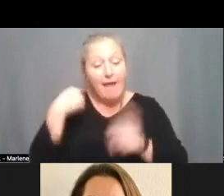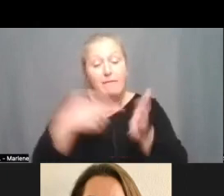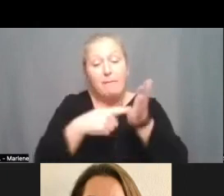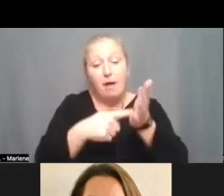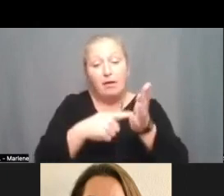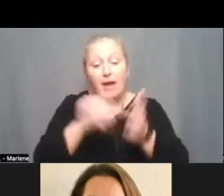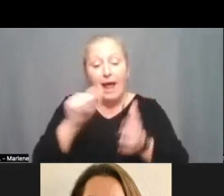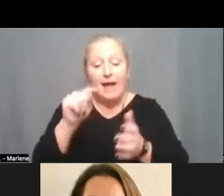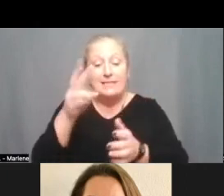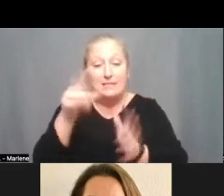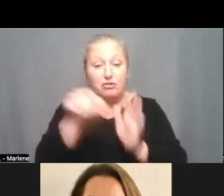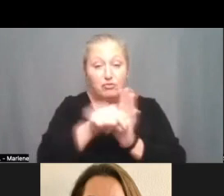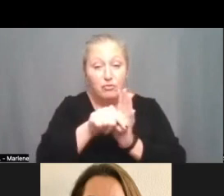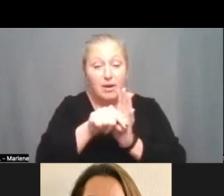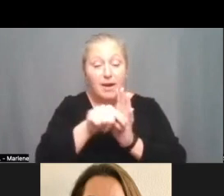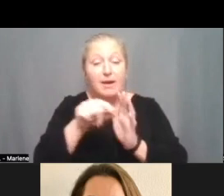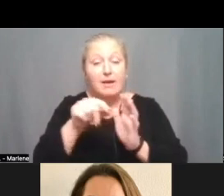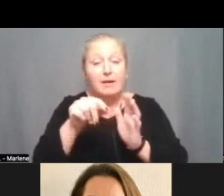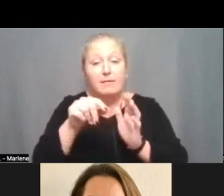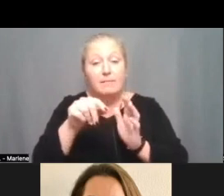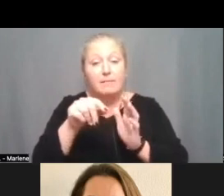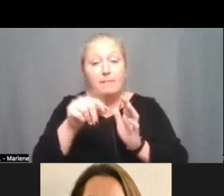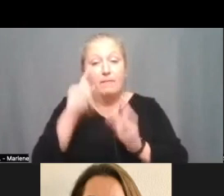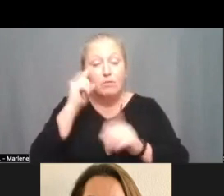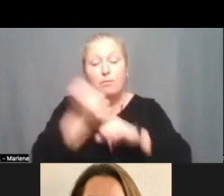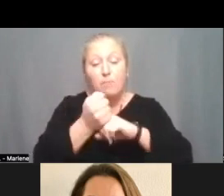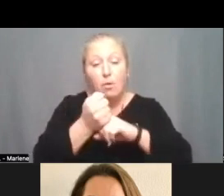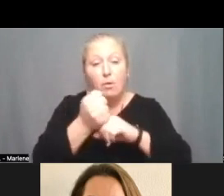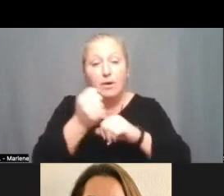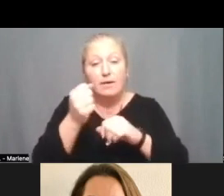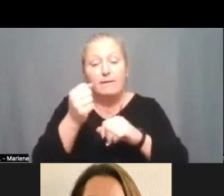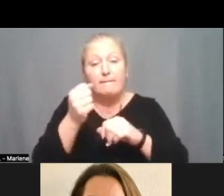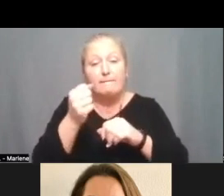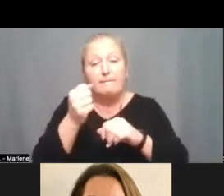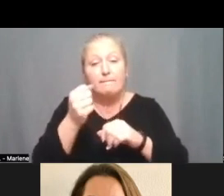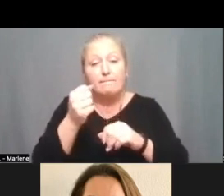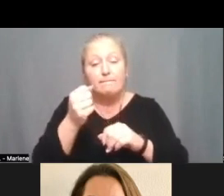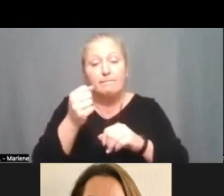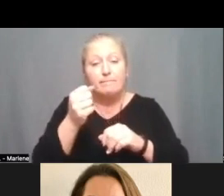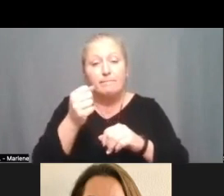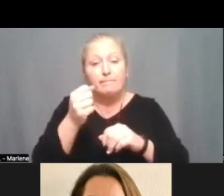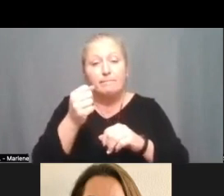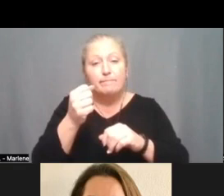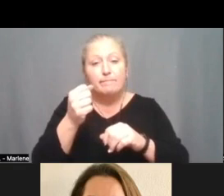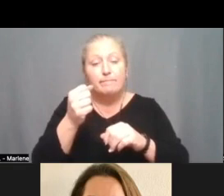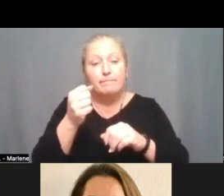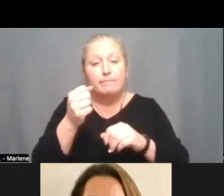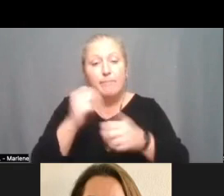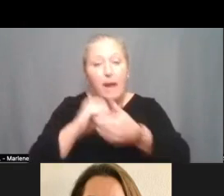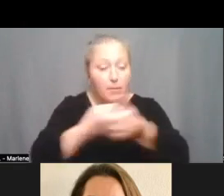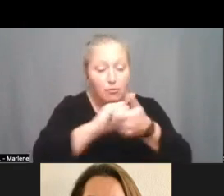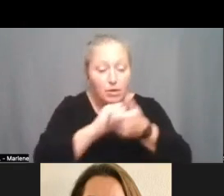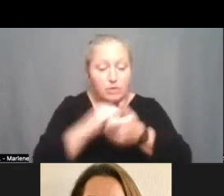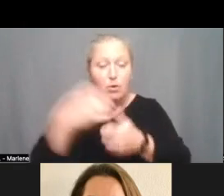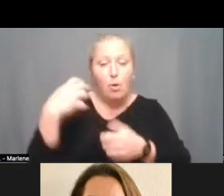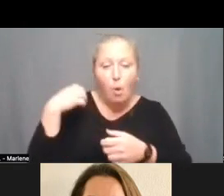grade um of of supporting uh you know collaboration and coaching and immediate